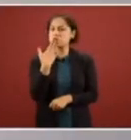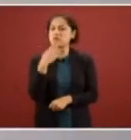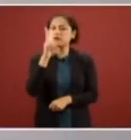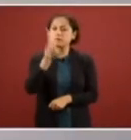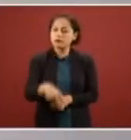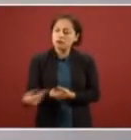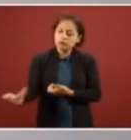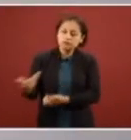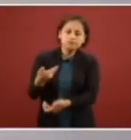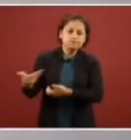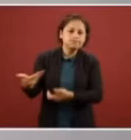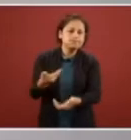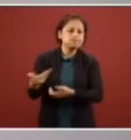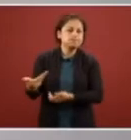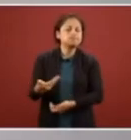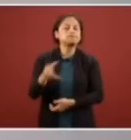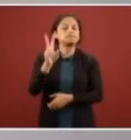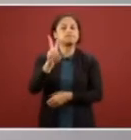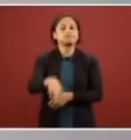it that that